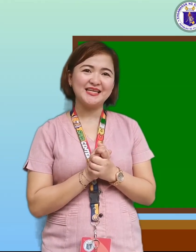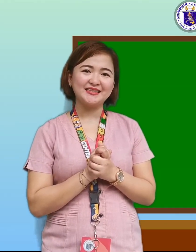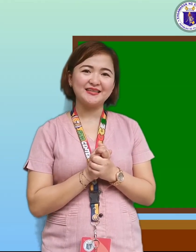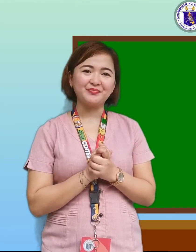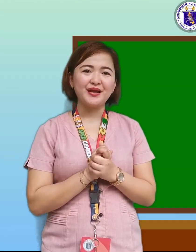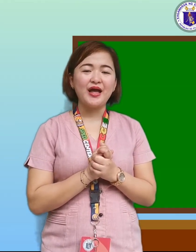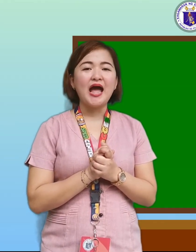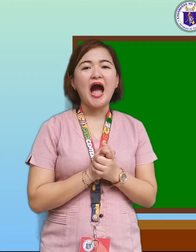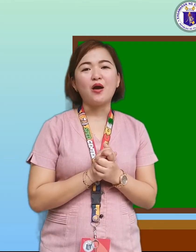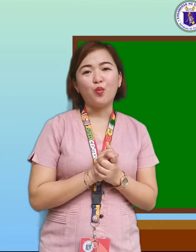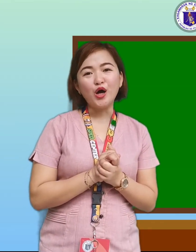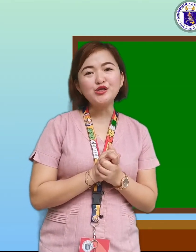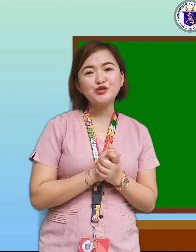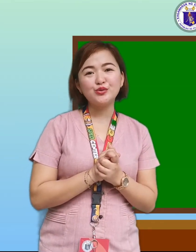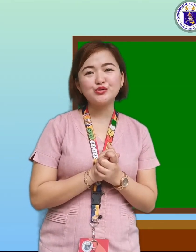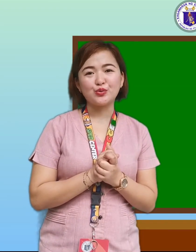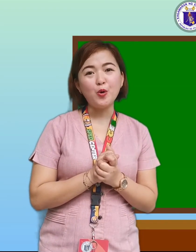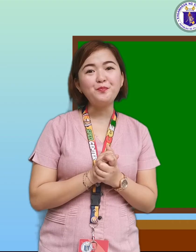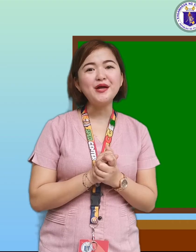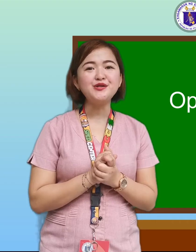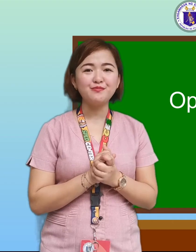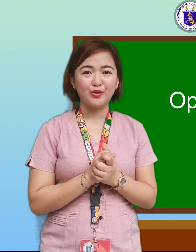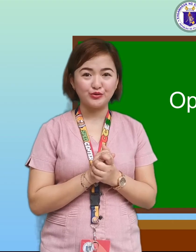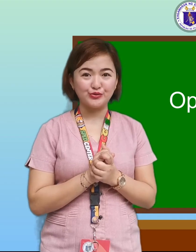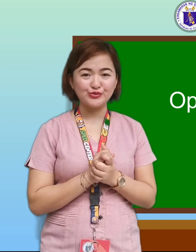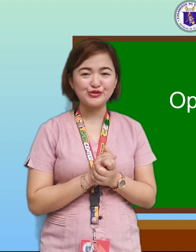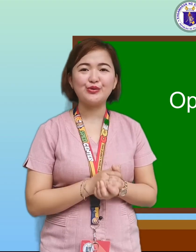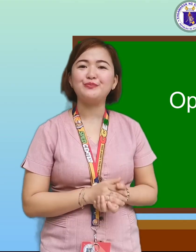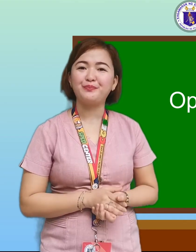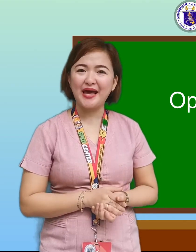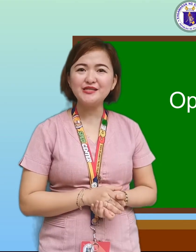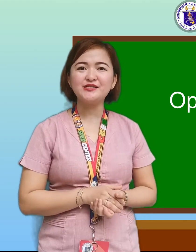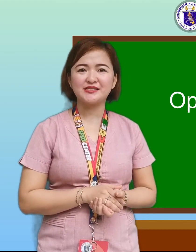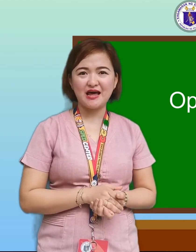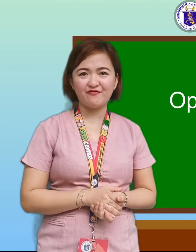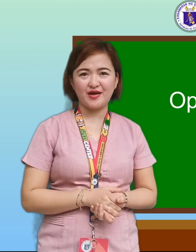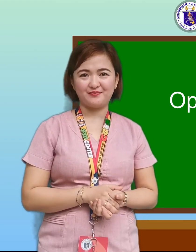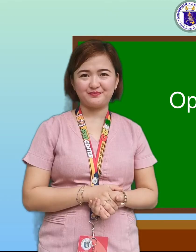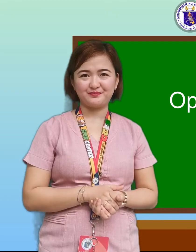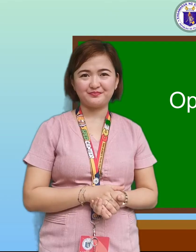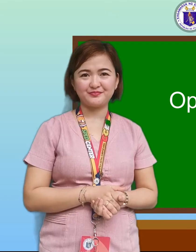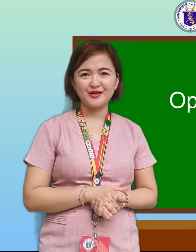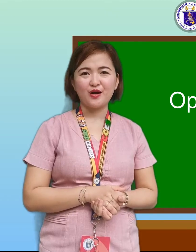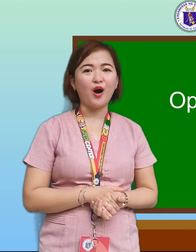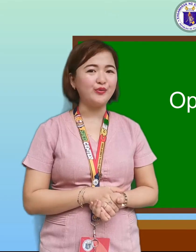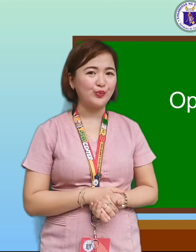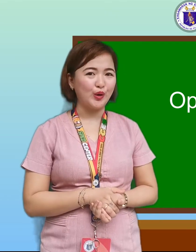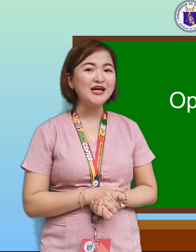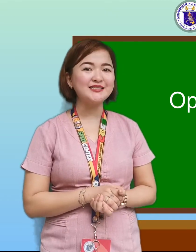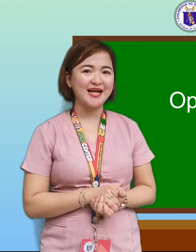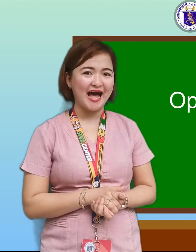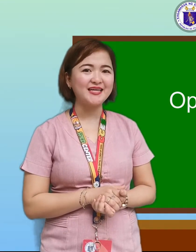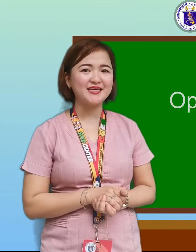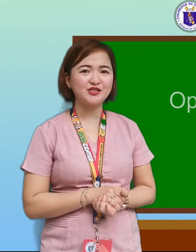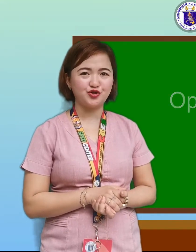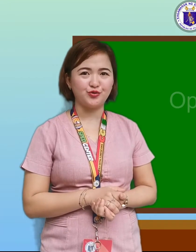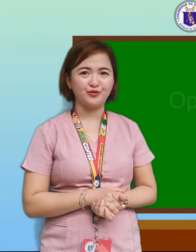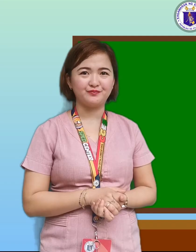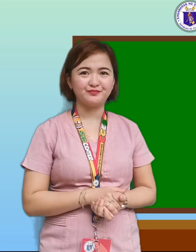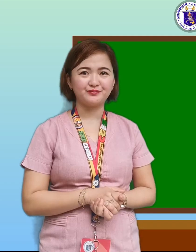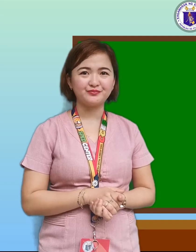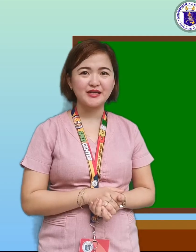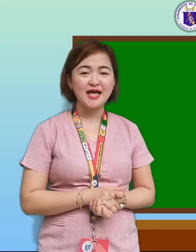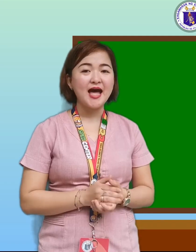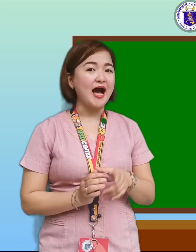kids! I want you to open your modules on page 7. On what I can